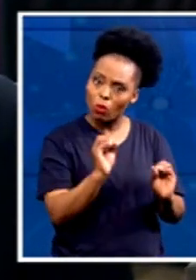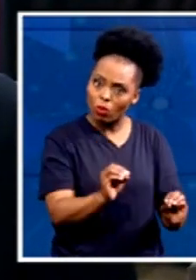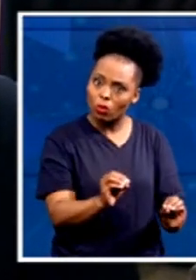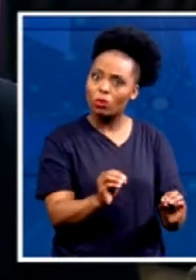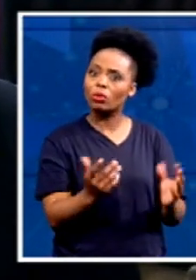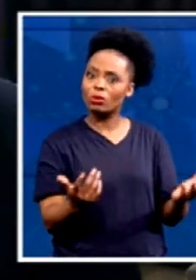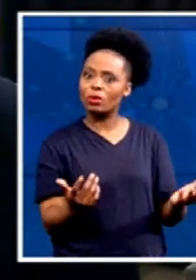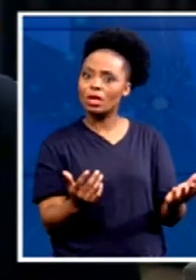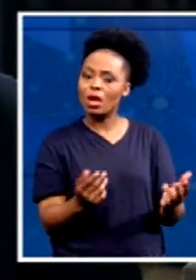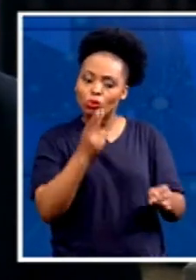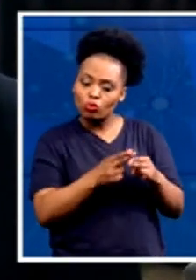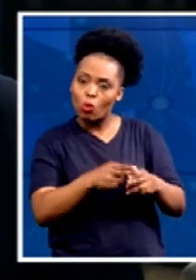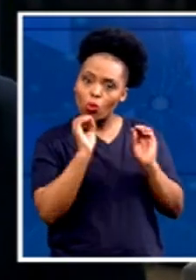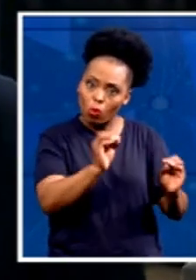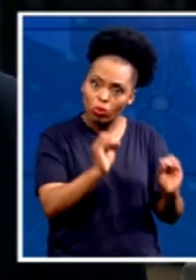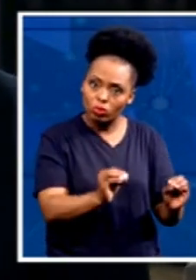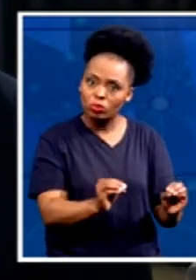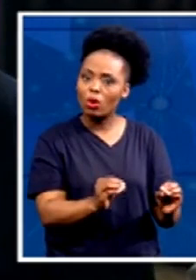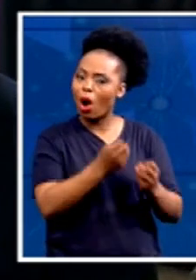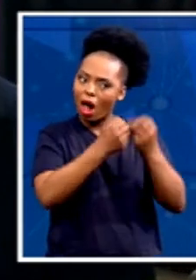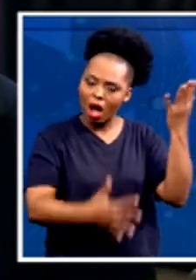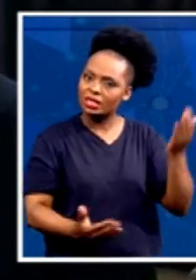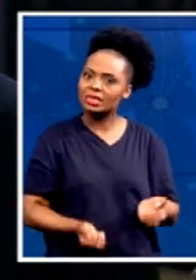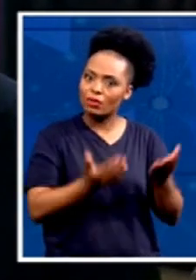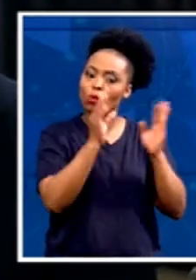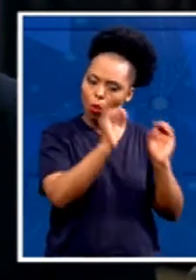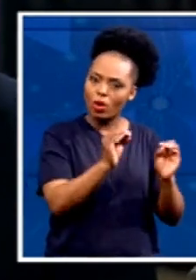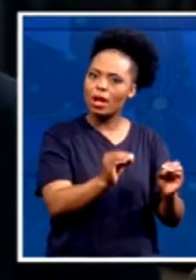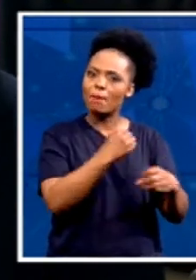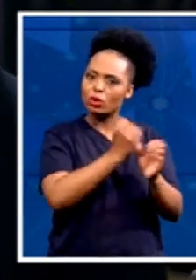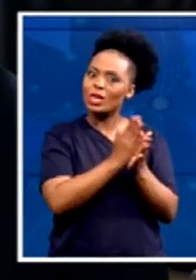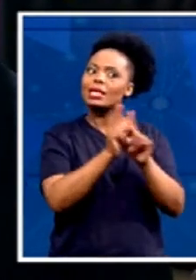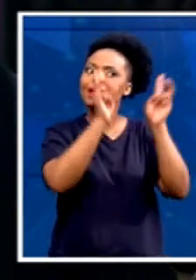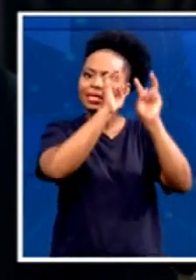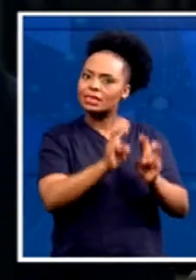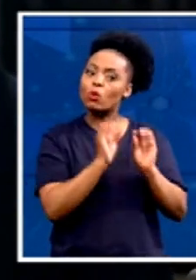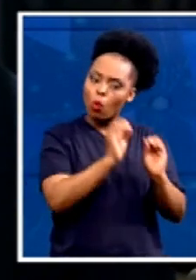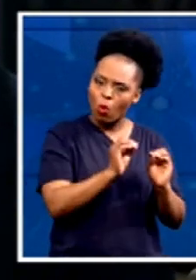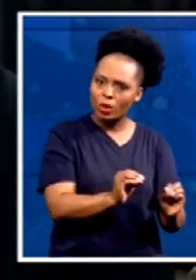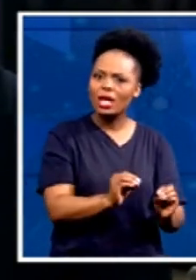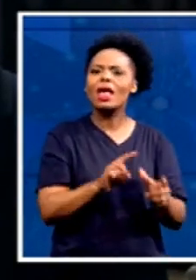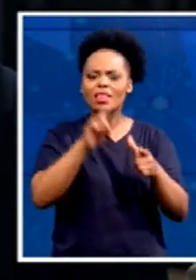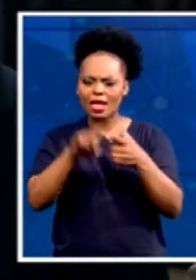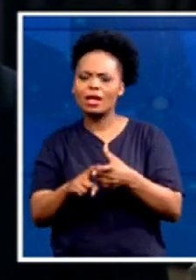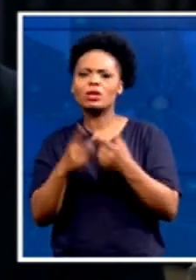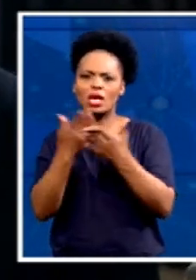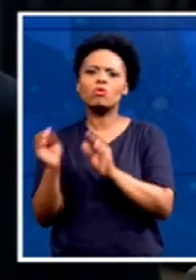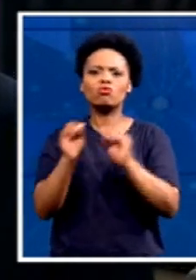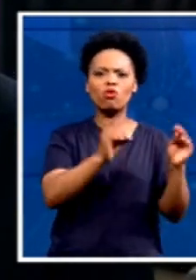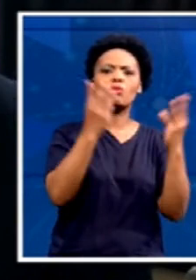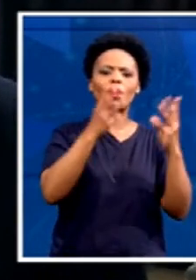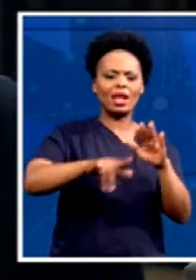All those sort of things and the electricity, then the people can move in. It is unfair towards people,